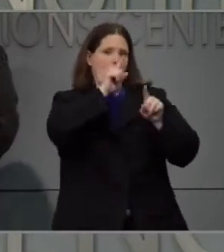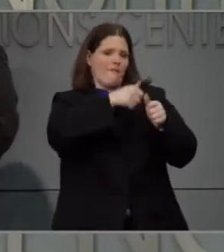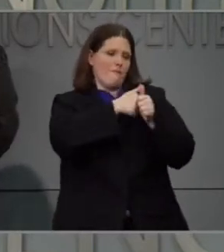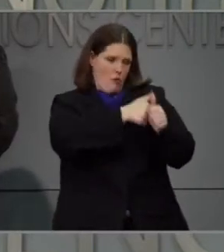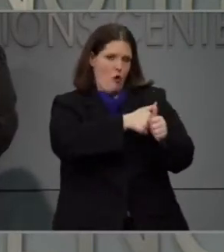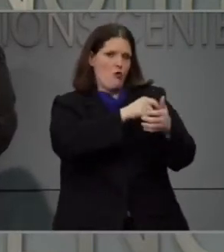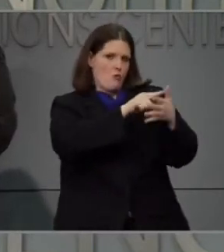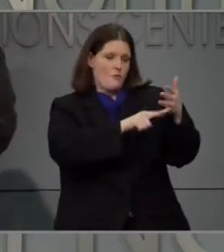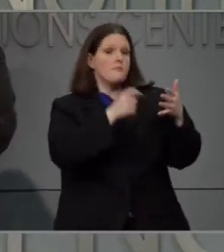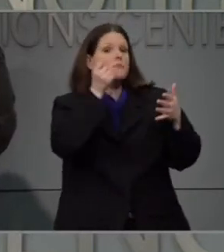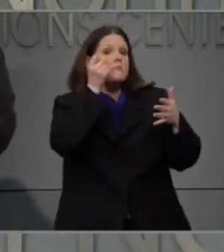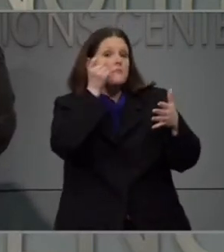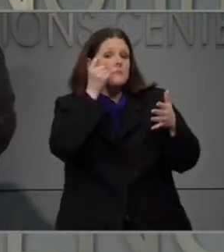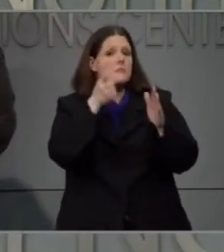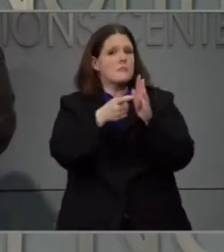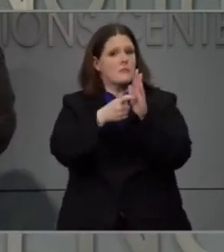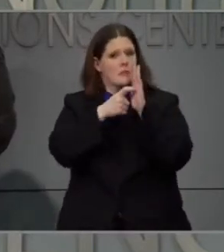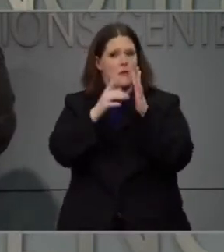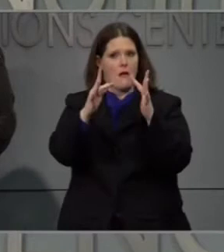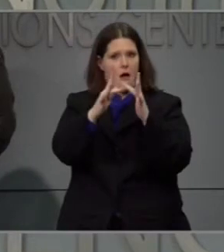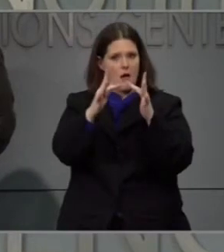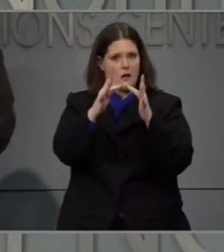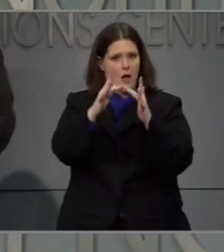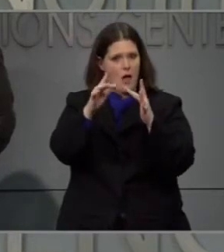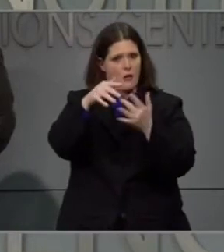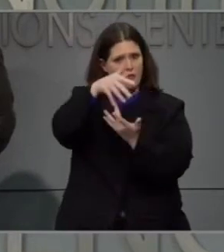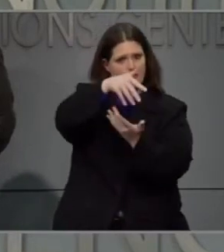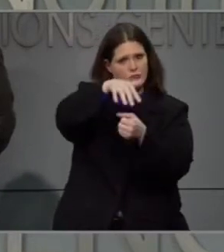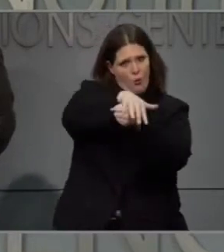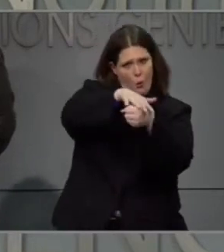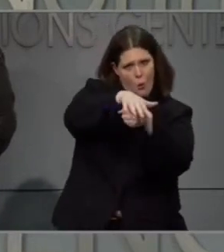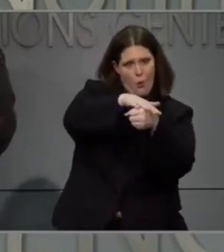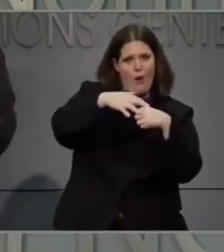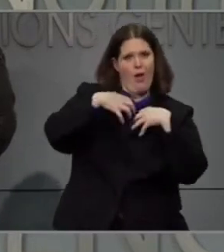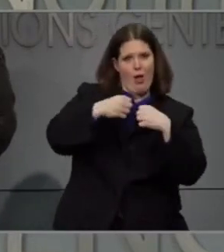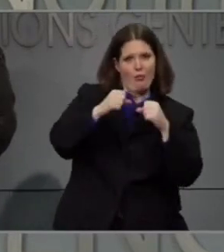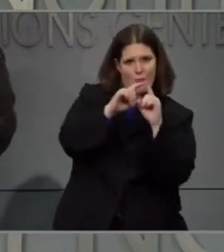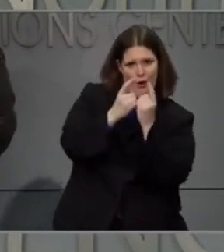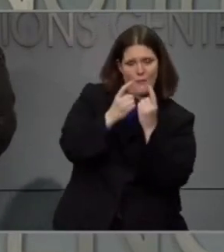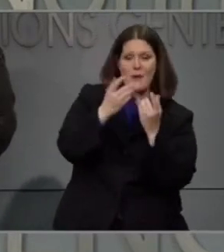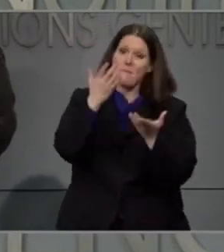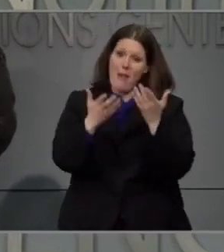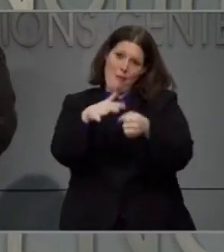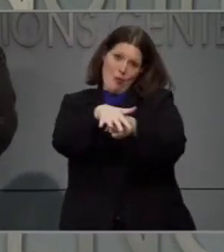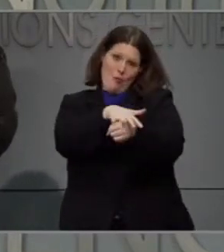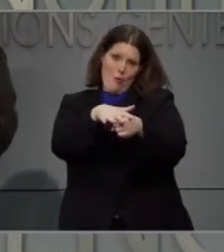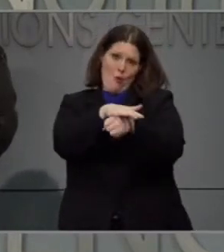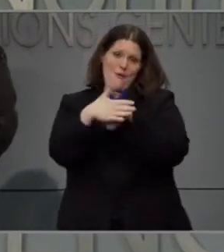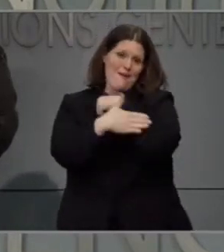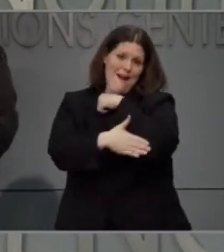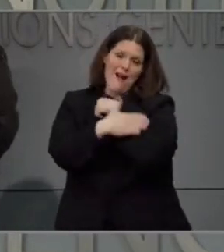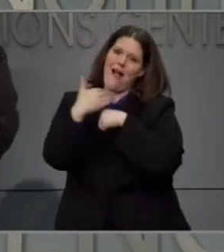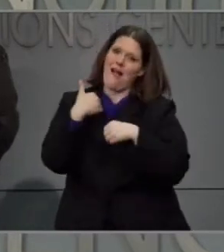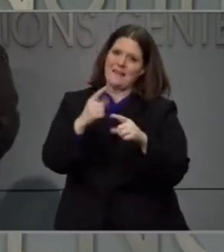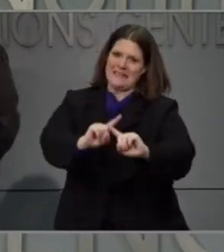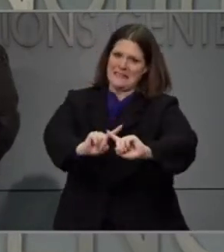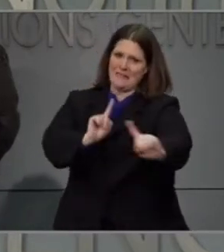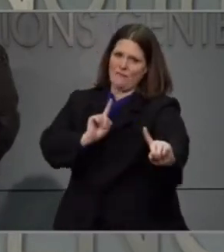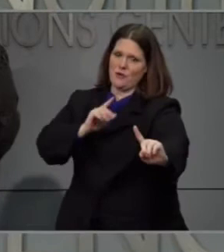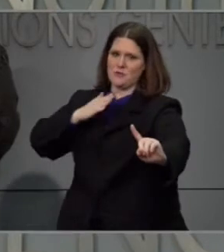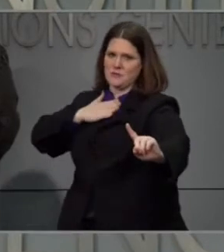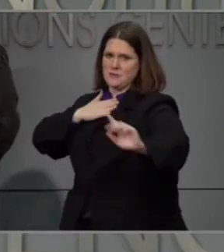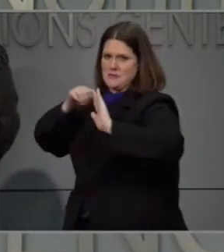local health departments that local governments may have some different health restrictions. We're also